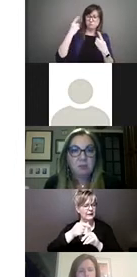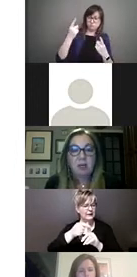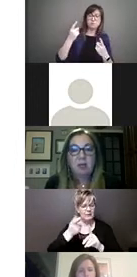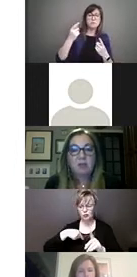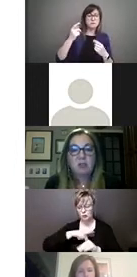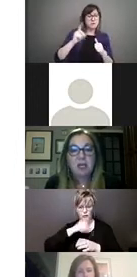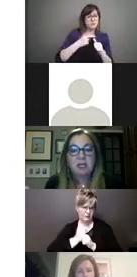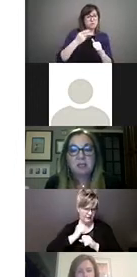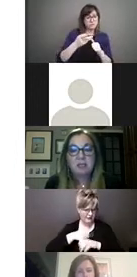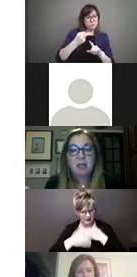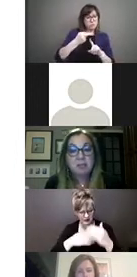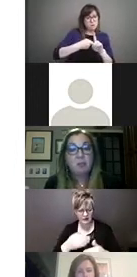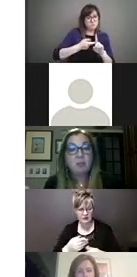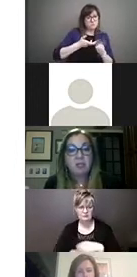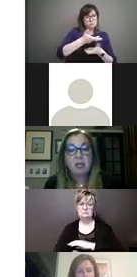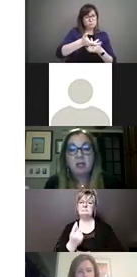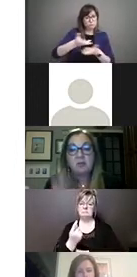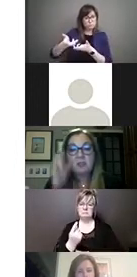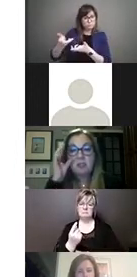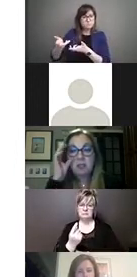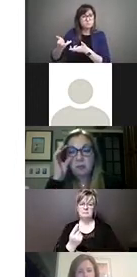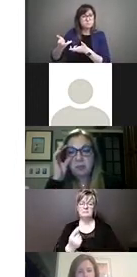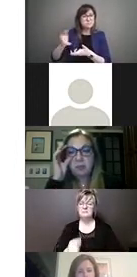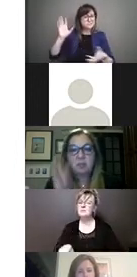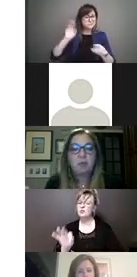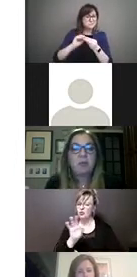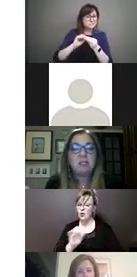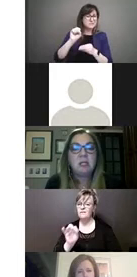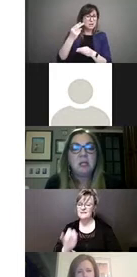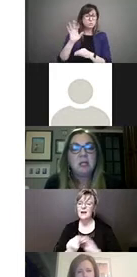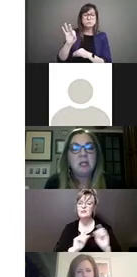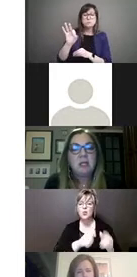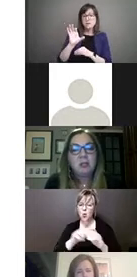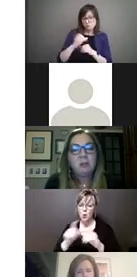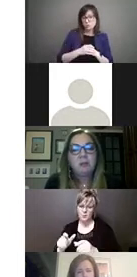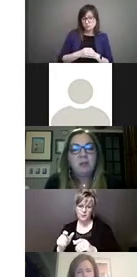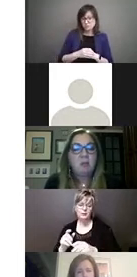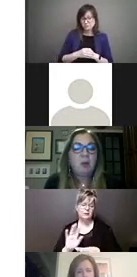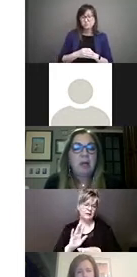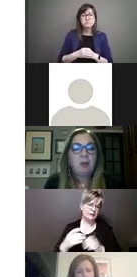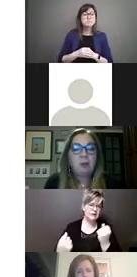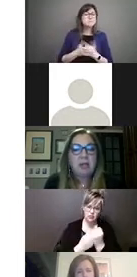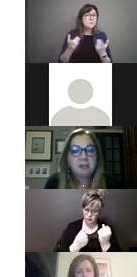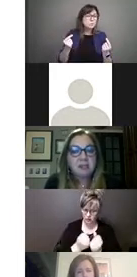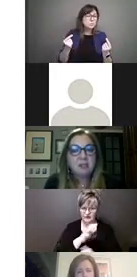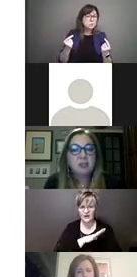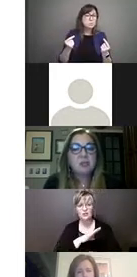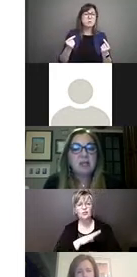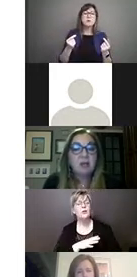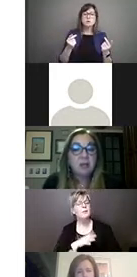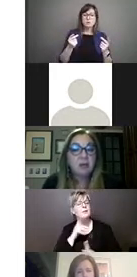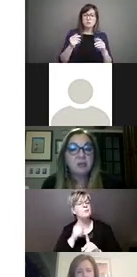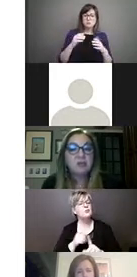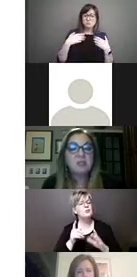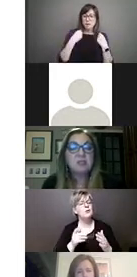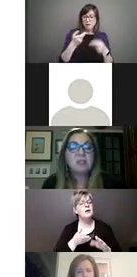which has encompassed more than 900 stakeholders at this point, include creating more equitable access to children's